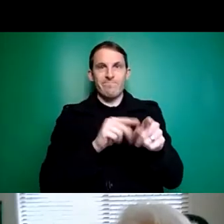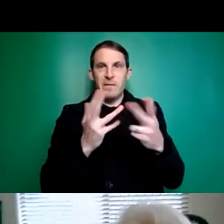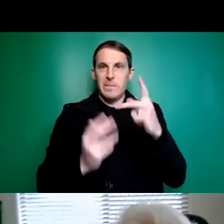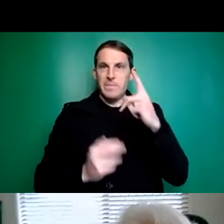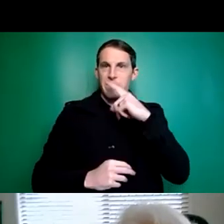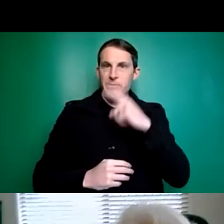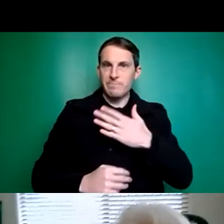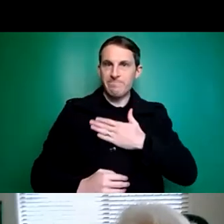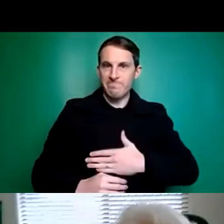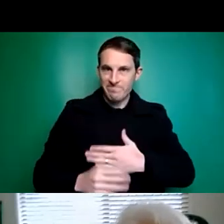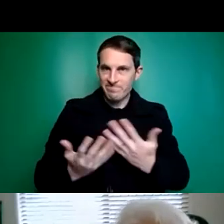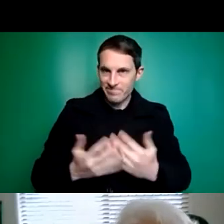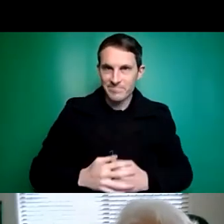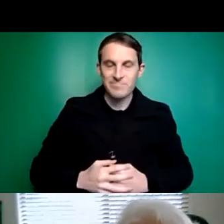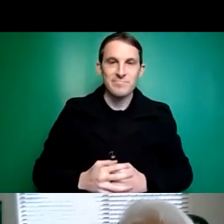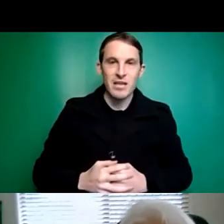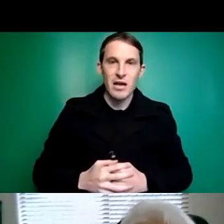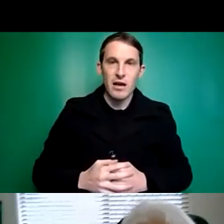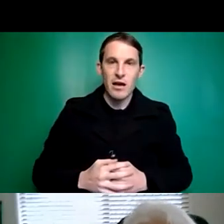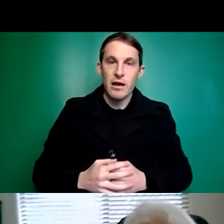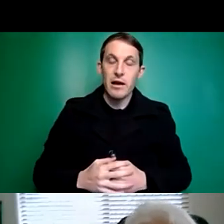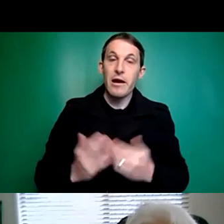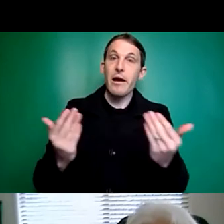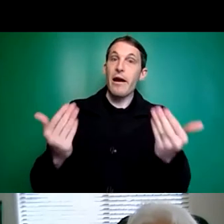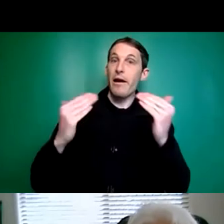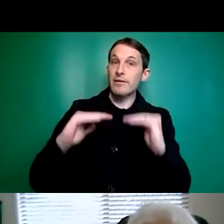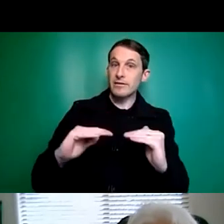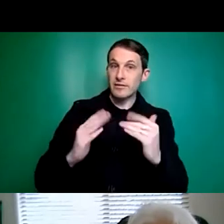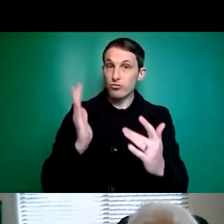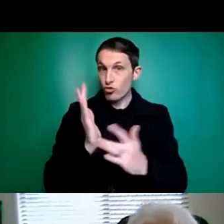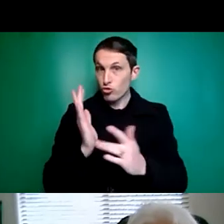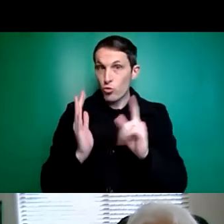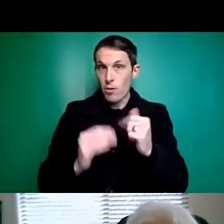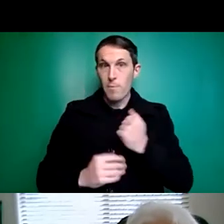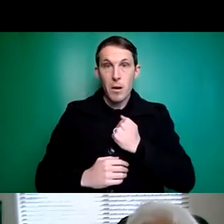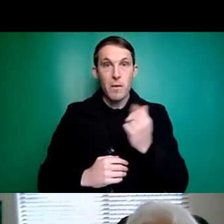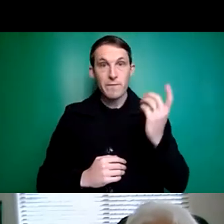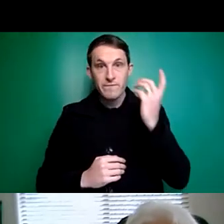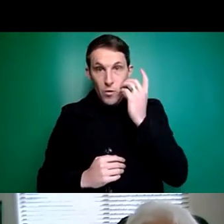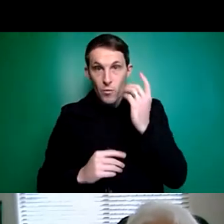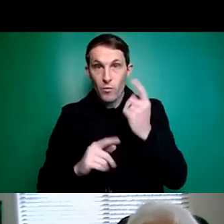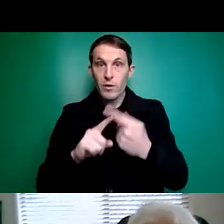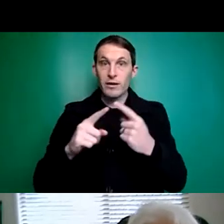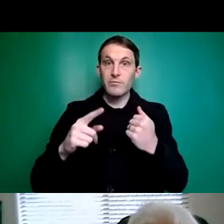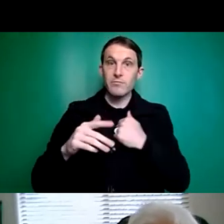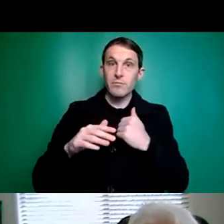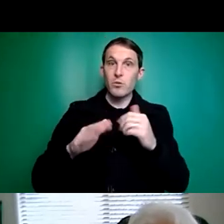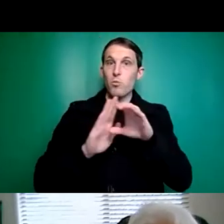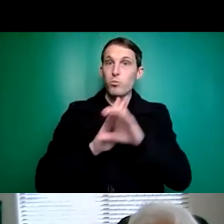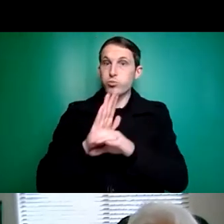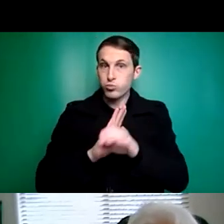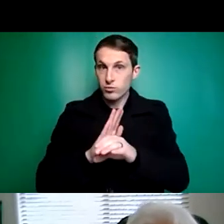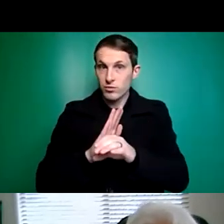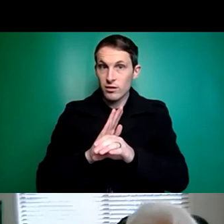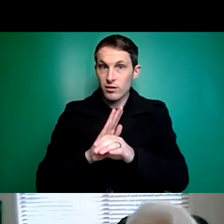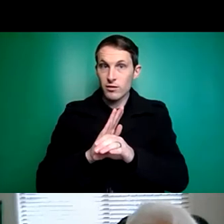I suppose next probably on the list I would say my mobile phone and my desktop computer, both